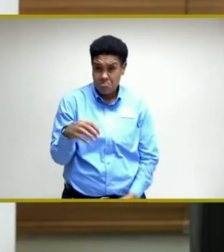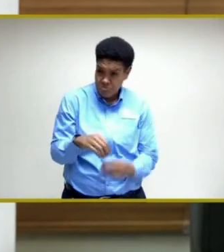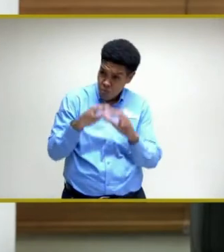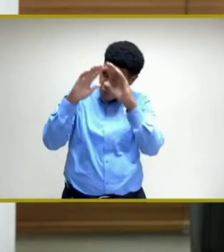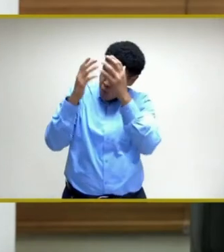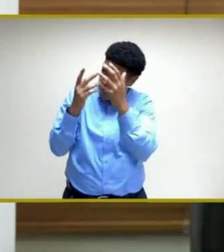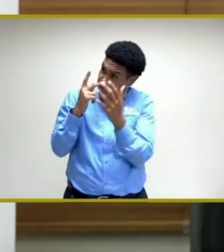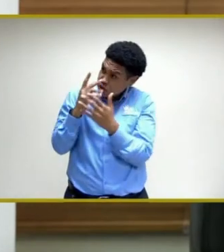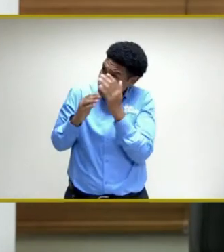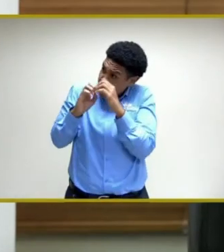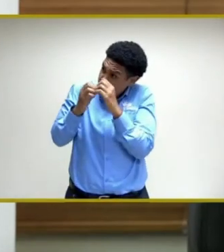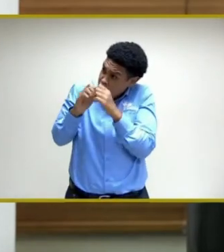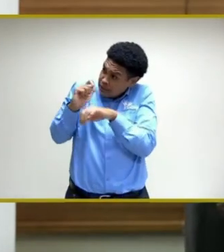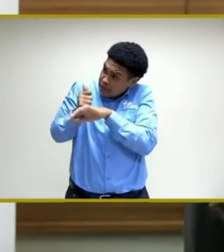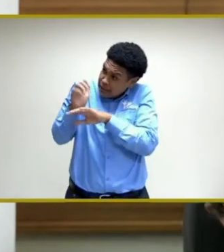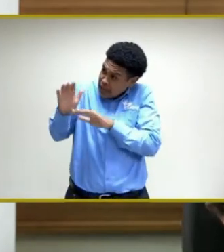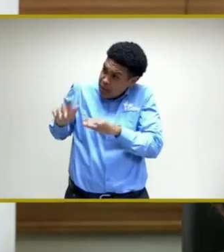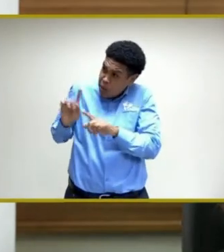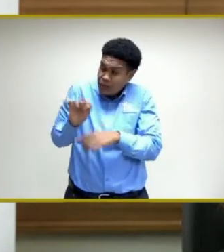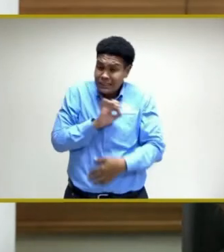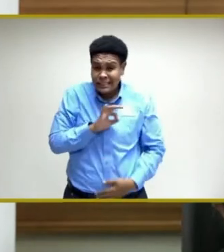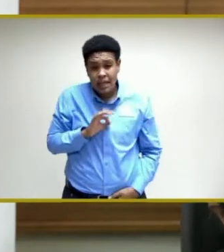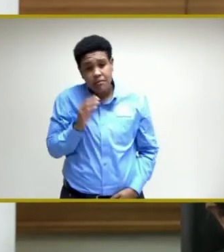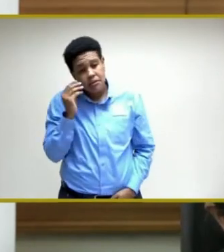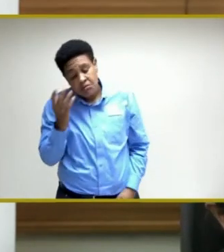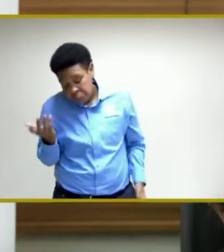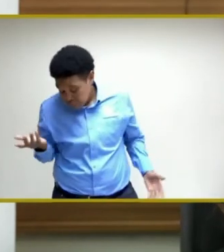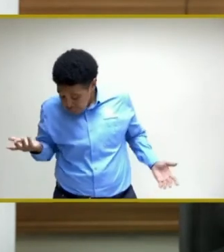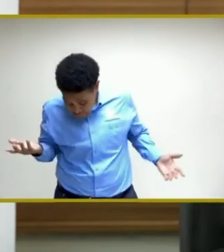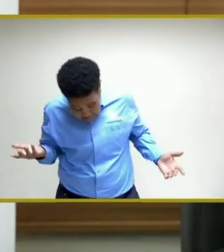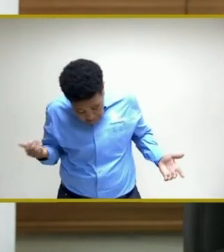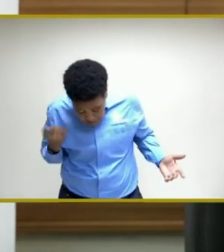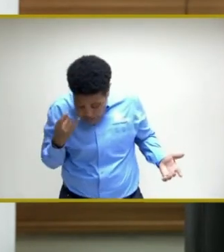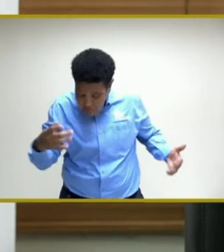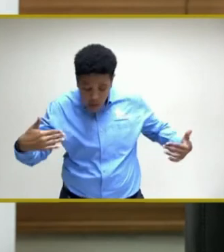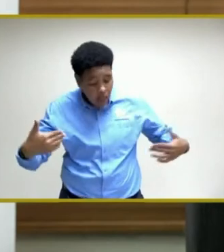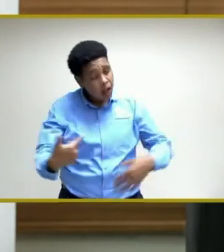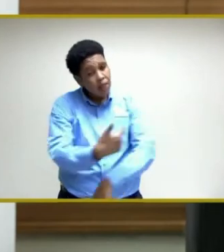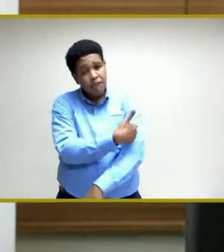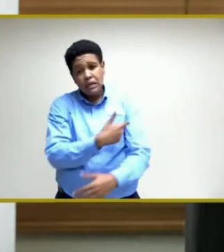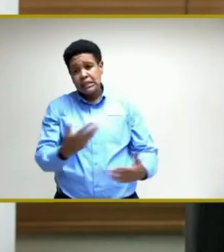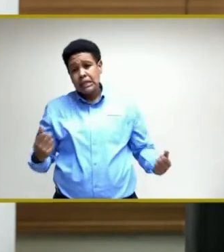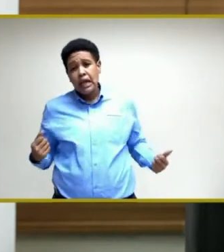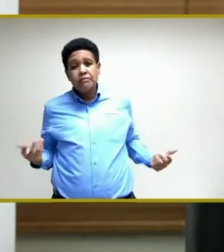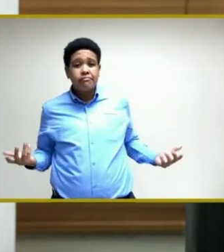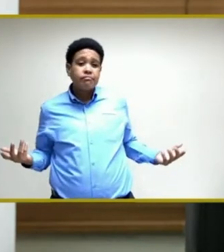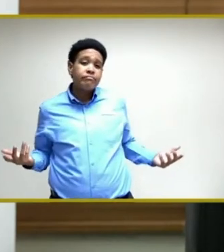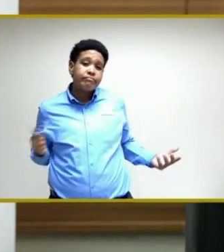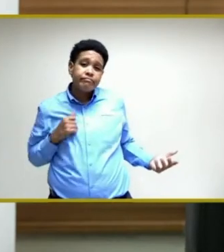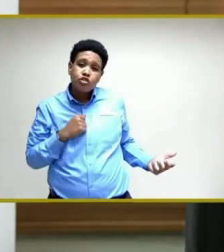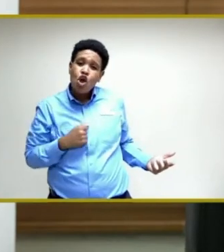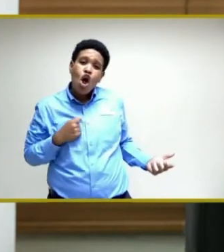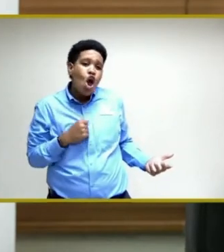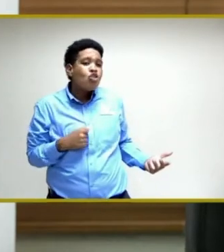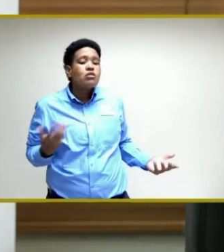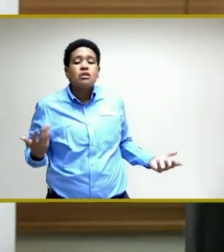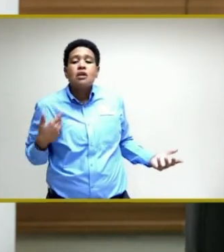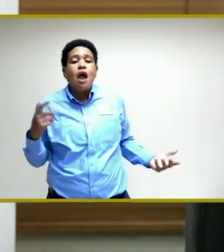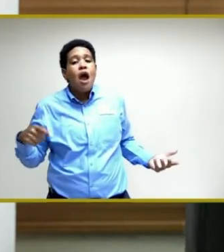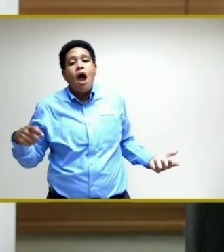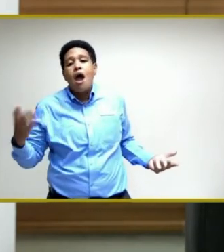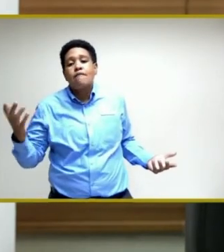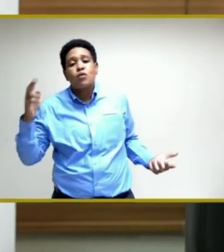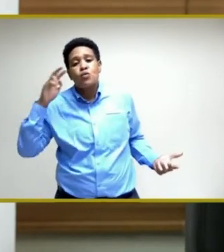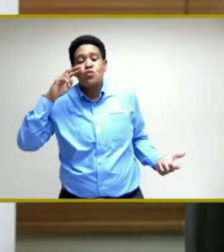world, where employers are saying, listen, if you don't have the vaccine, I'm sorry, I have to